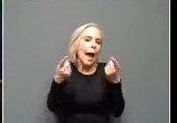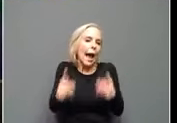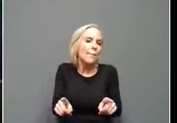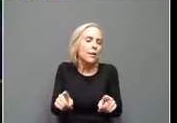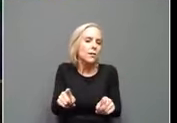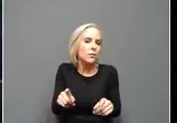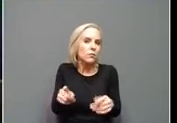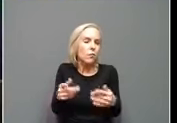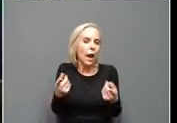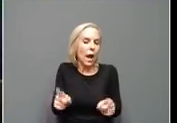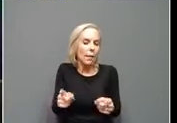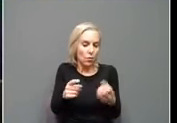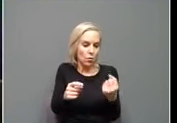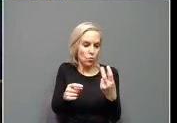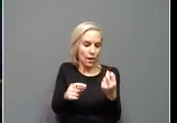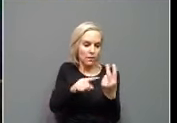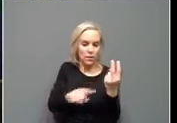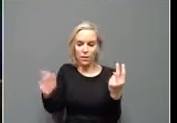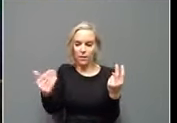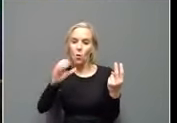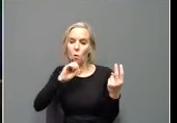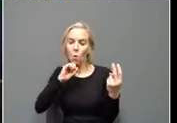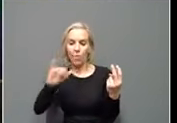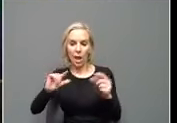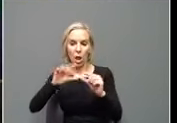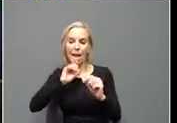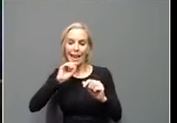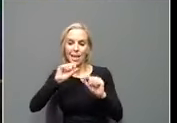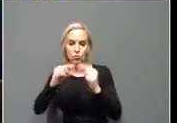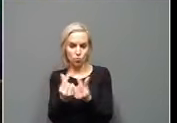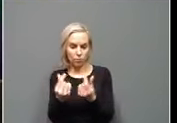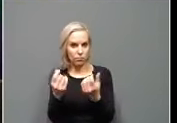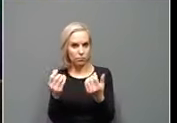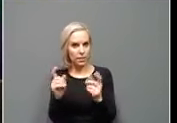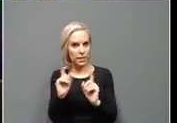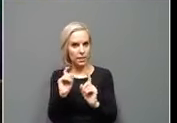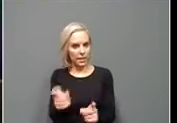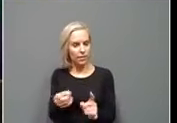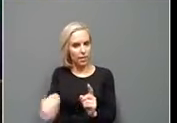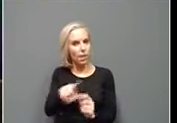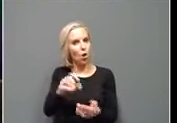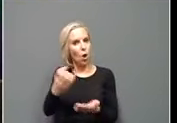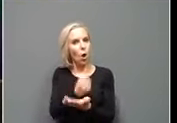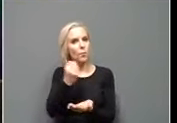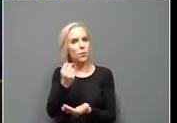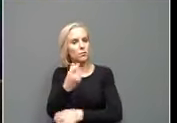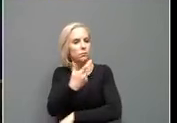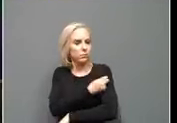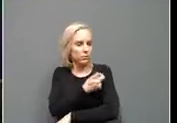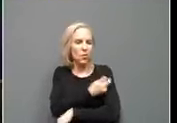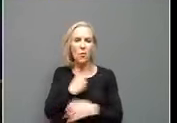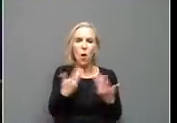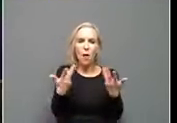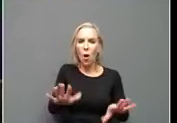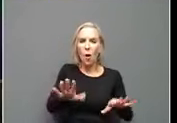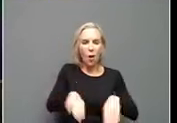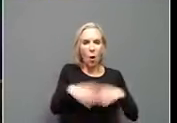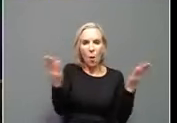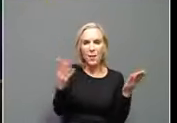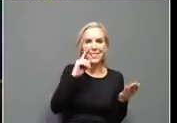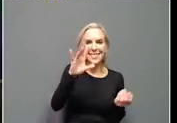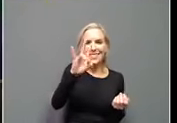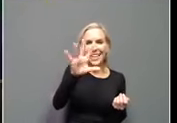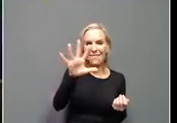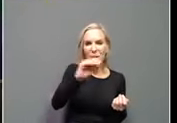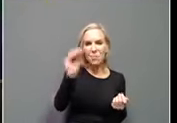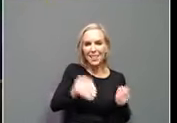year olds and give them a reasonable time to get vaccinated. We're already lifted capacity to 75%, right? We're three quarters of the way there.